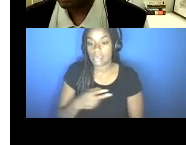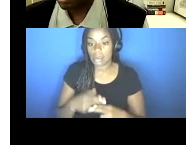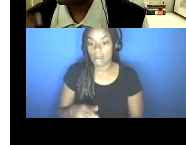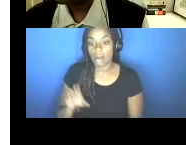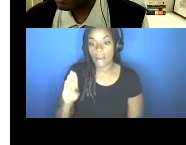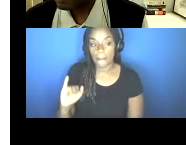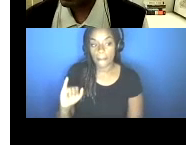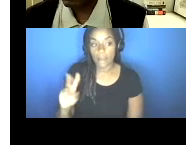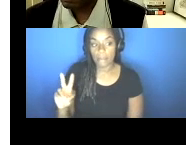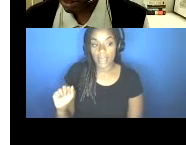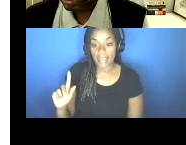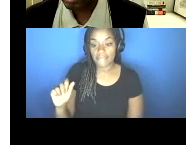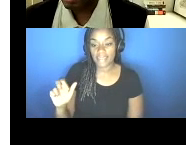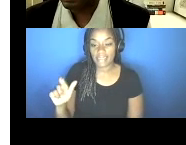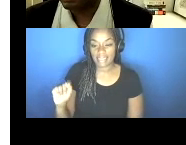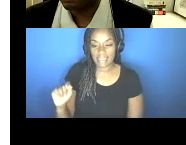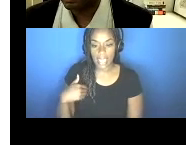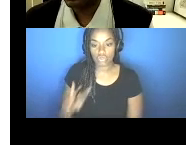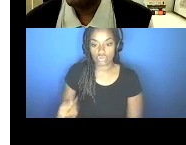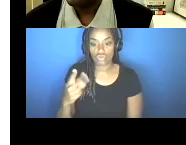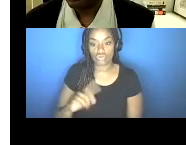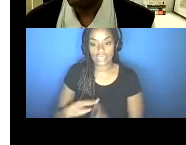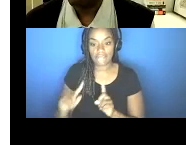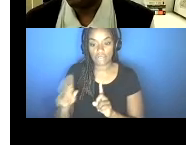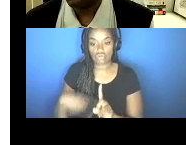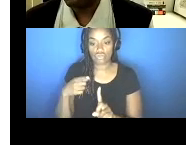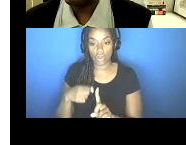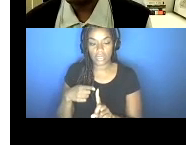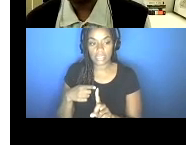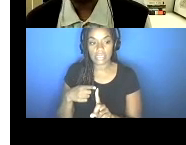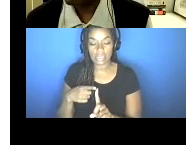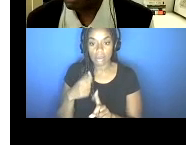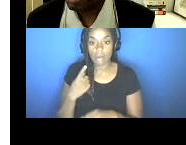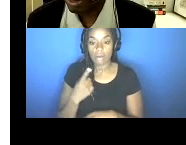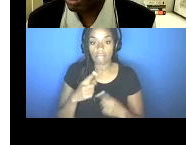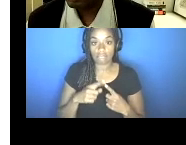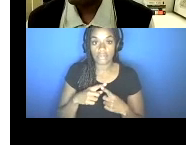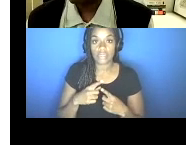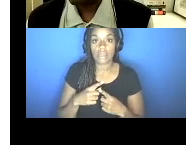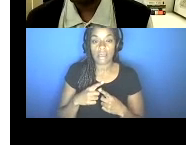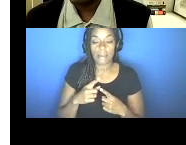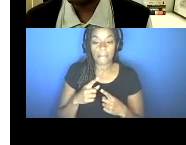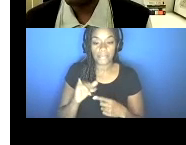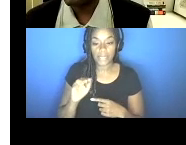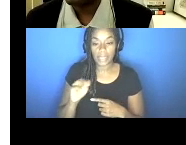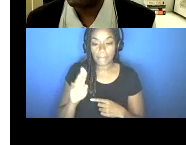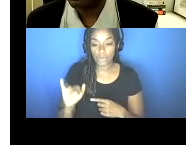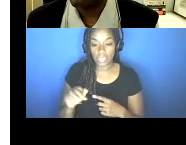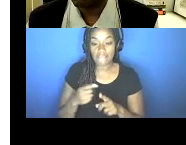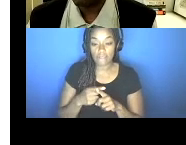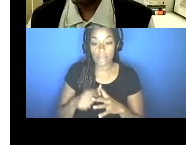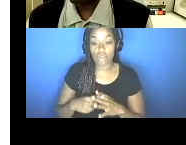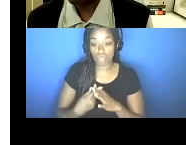that has two different targets. It has the target to help produce immunity against the original strain, but also it has targets